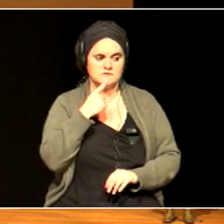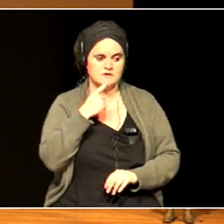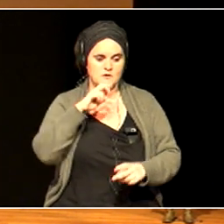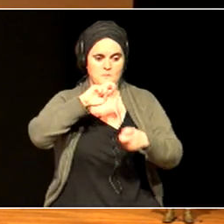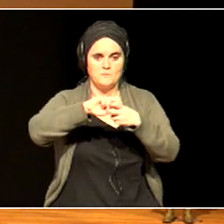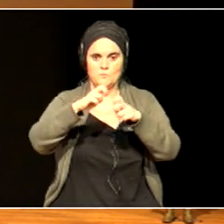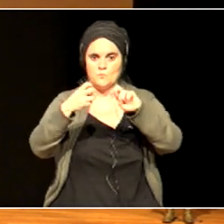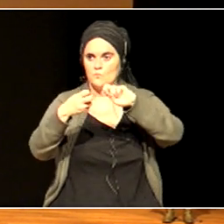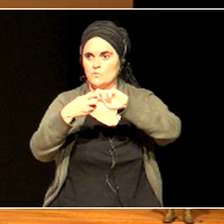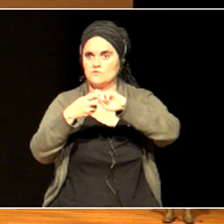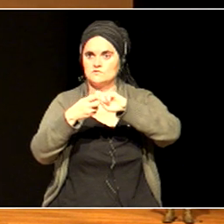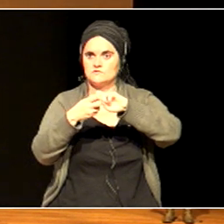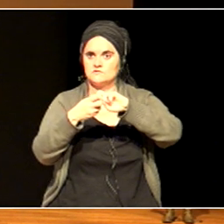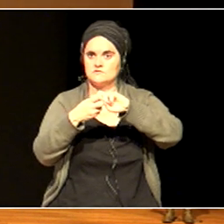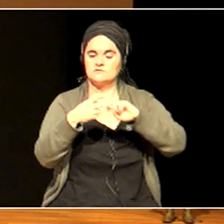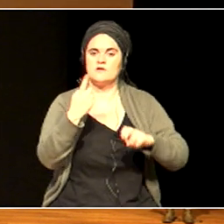in Brussels.